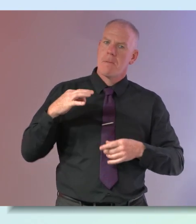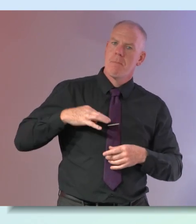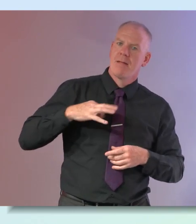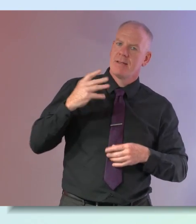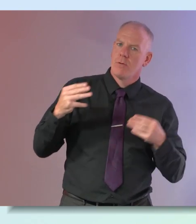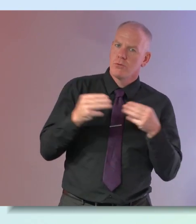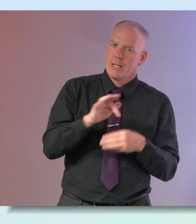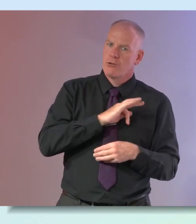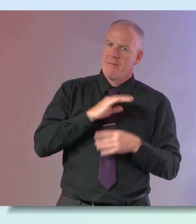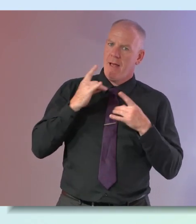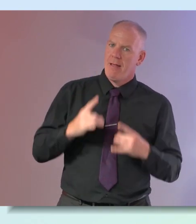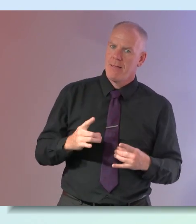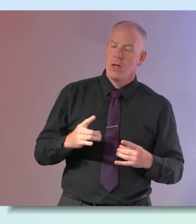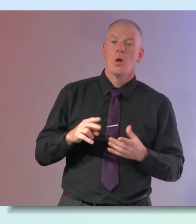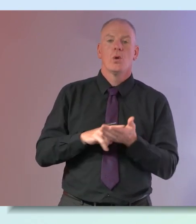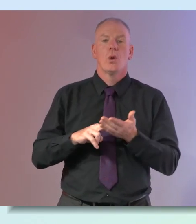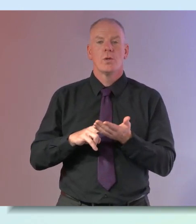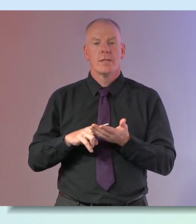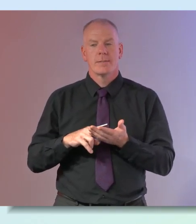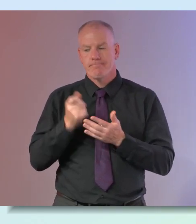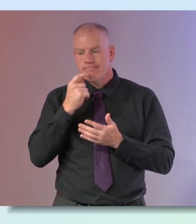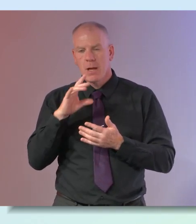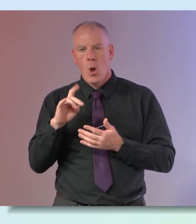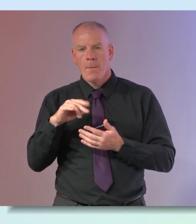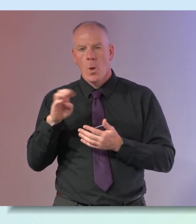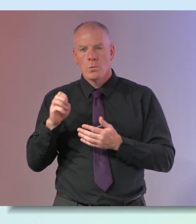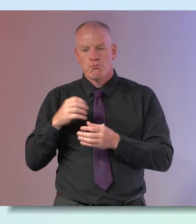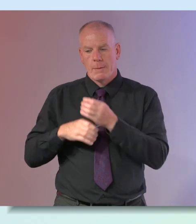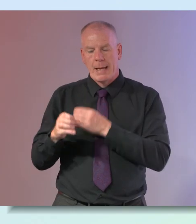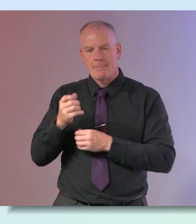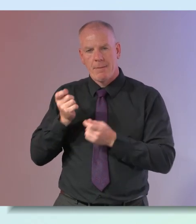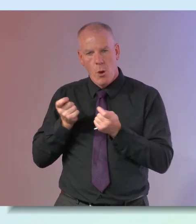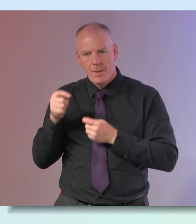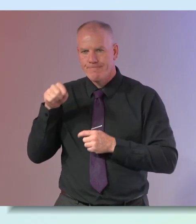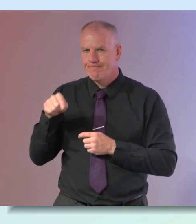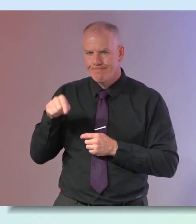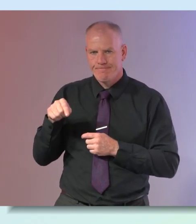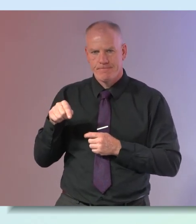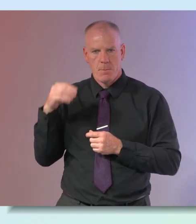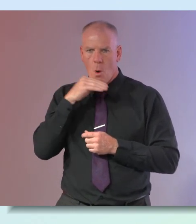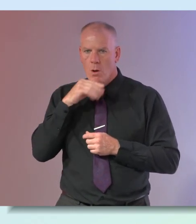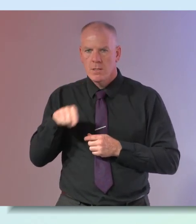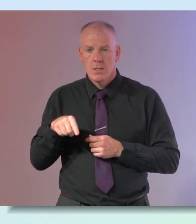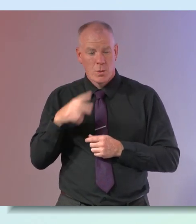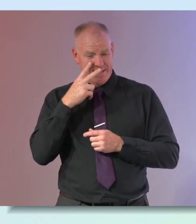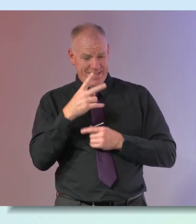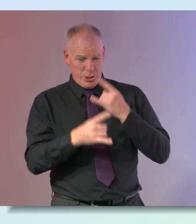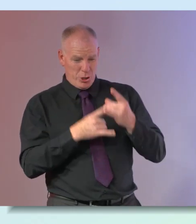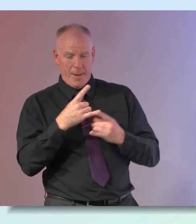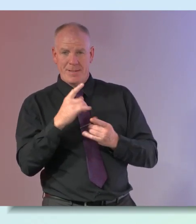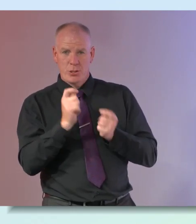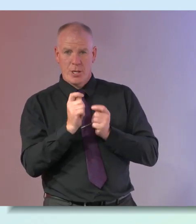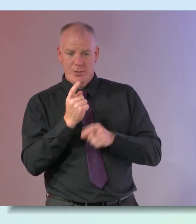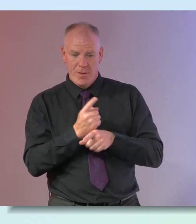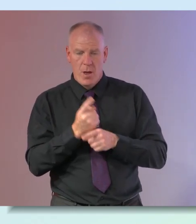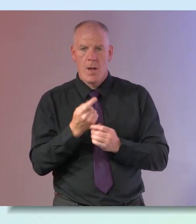protecting your health by taking hormonal therapy and is really substantial and so we see changes in blood